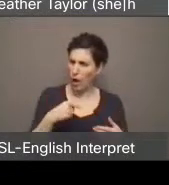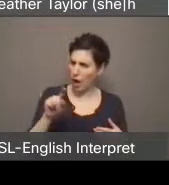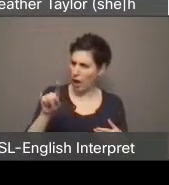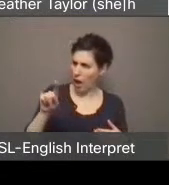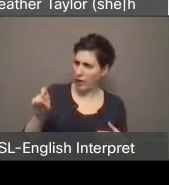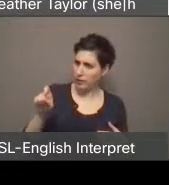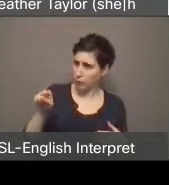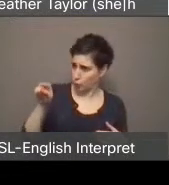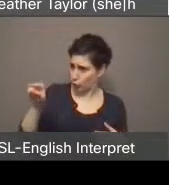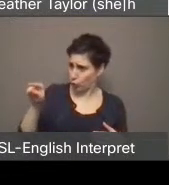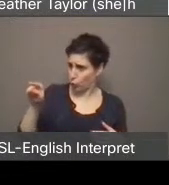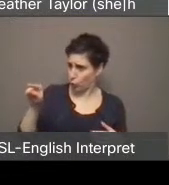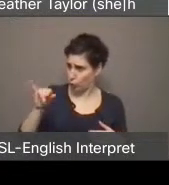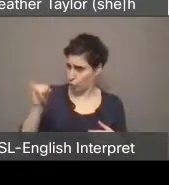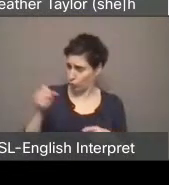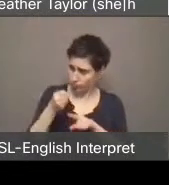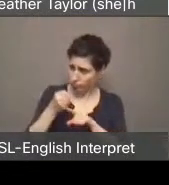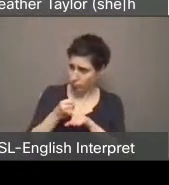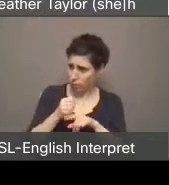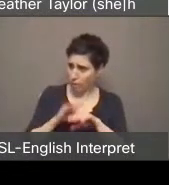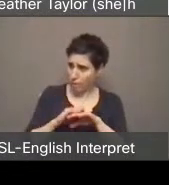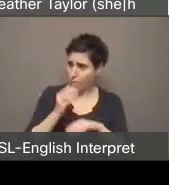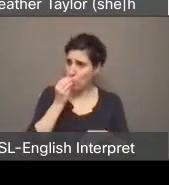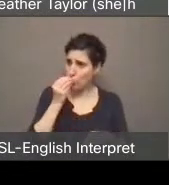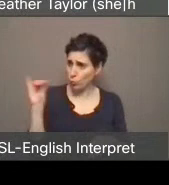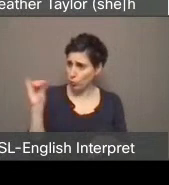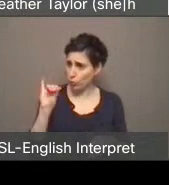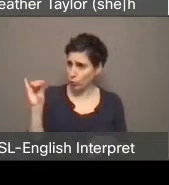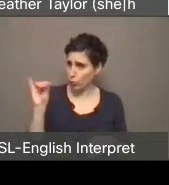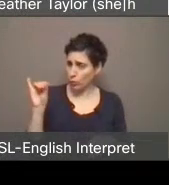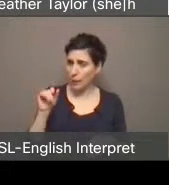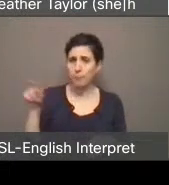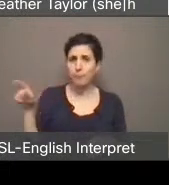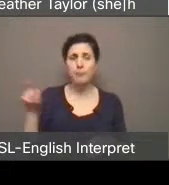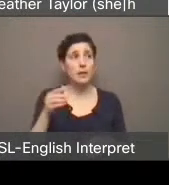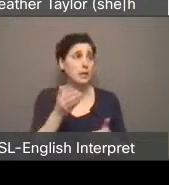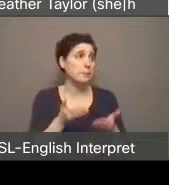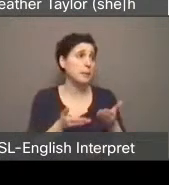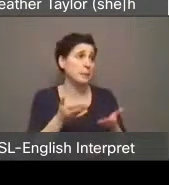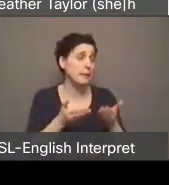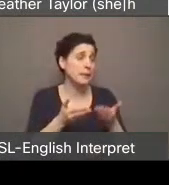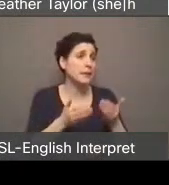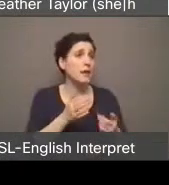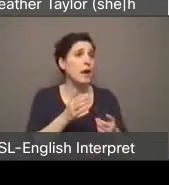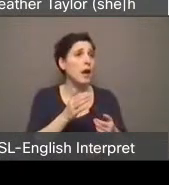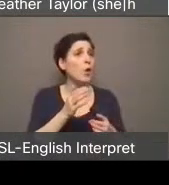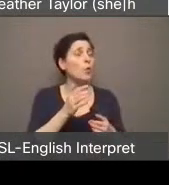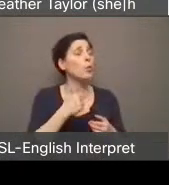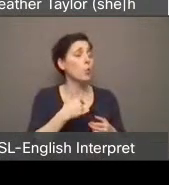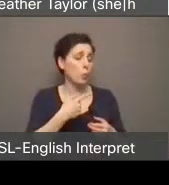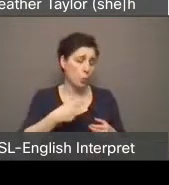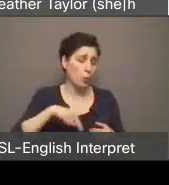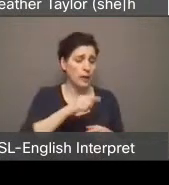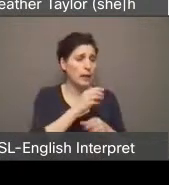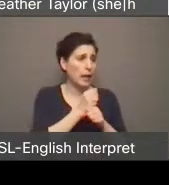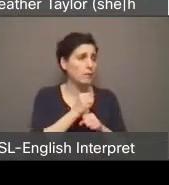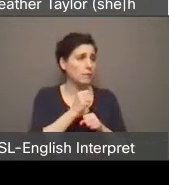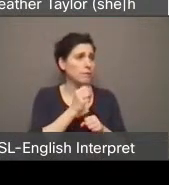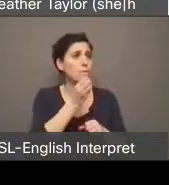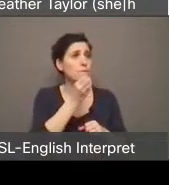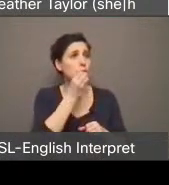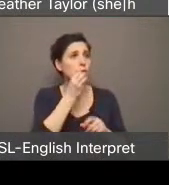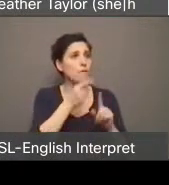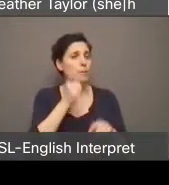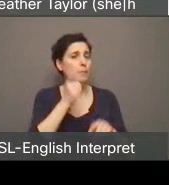your to the drop ins center where you're working? Um, it may, I know we do, um, we get food from daily bread and,